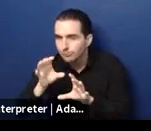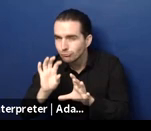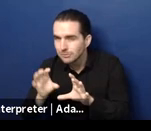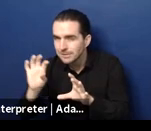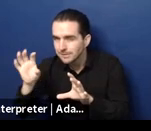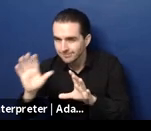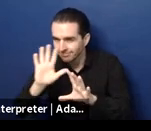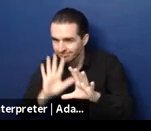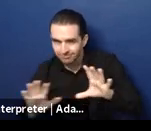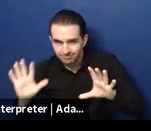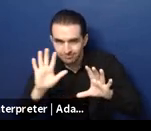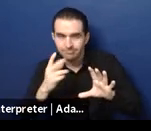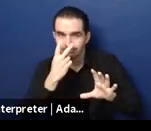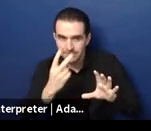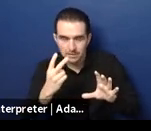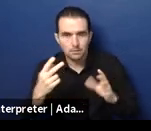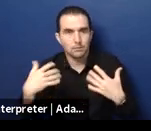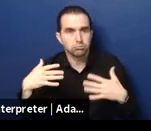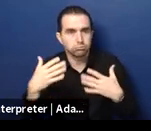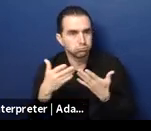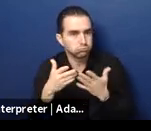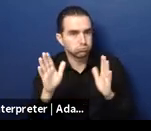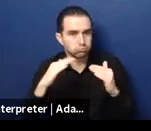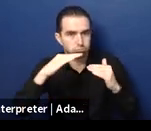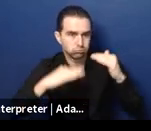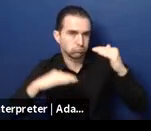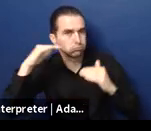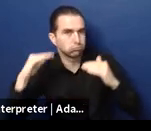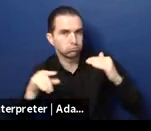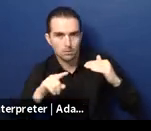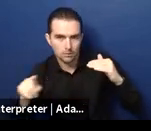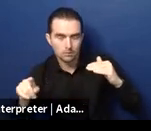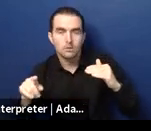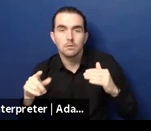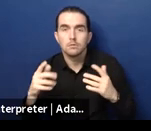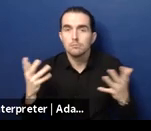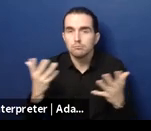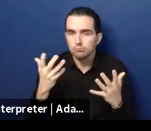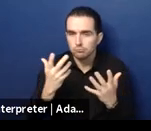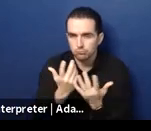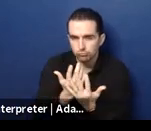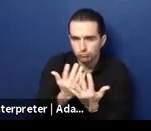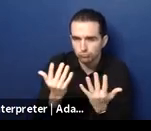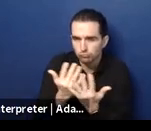time, because, as many of you will be aware of, governments'